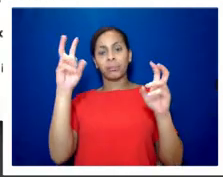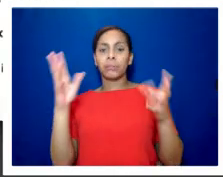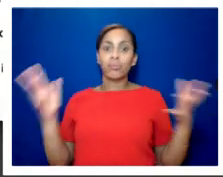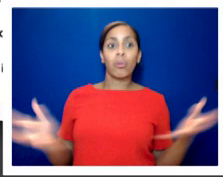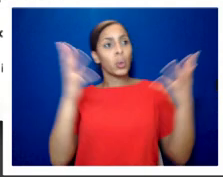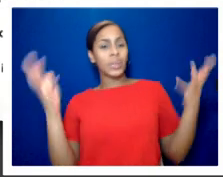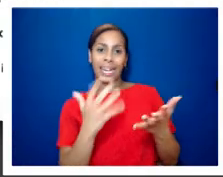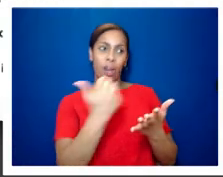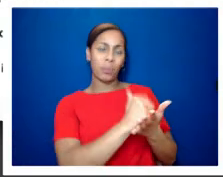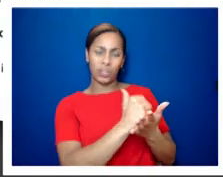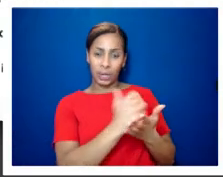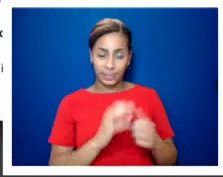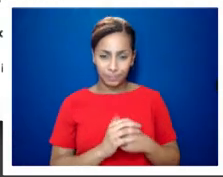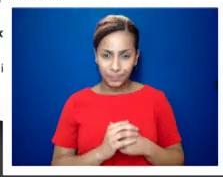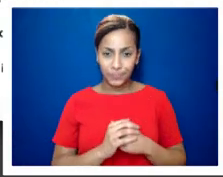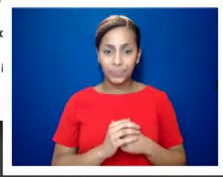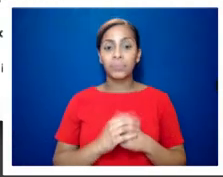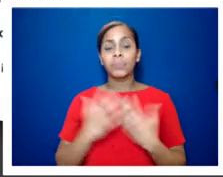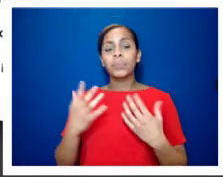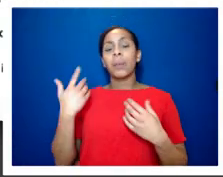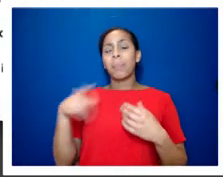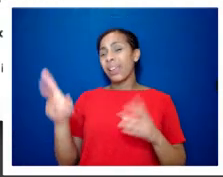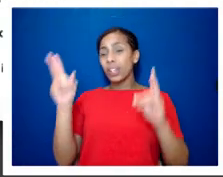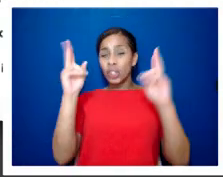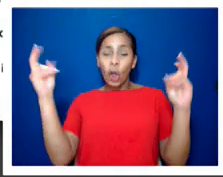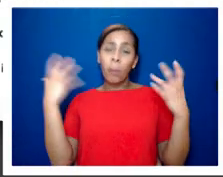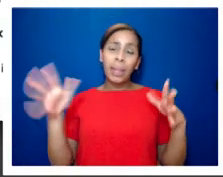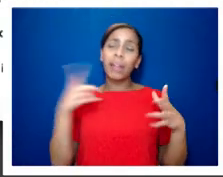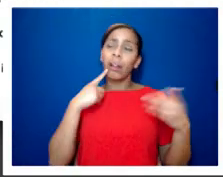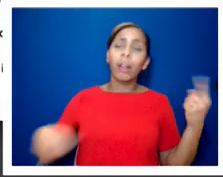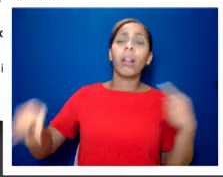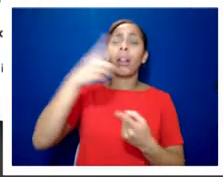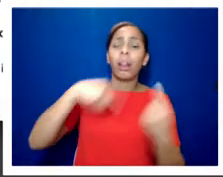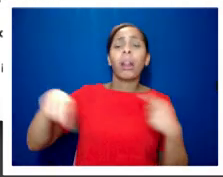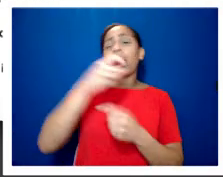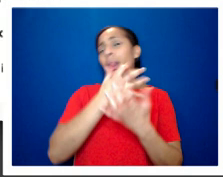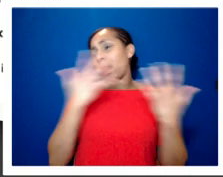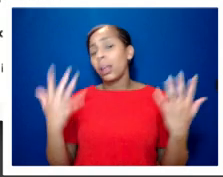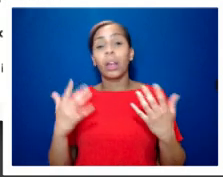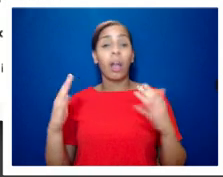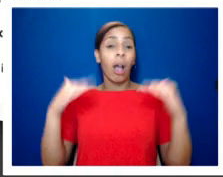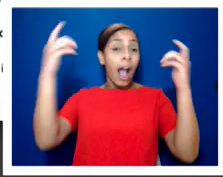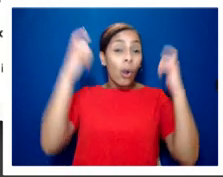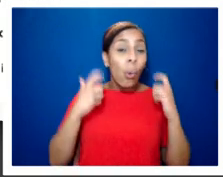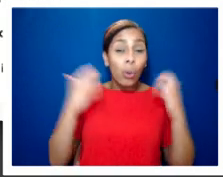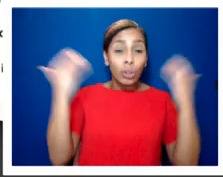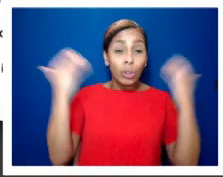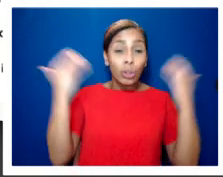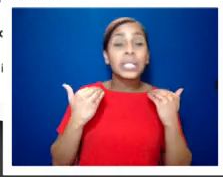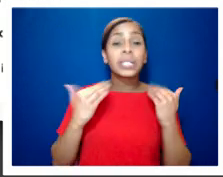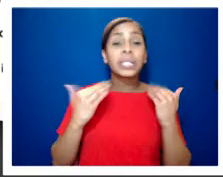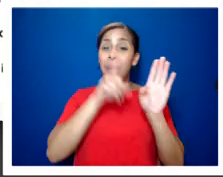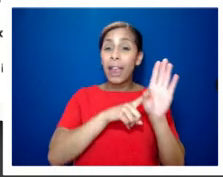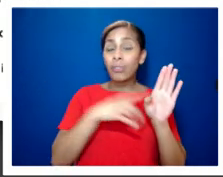around for a bit it got used by high court judges it was quoted by mary whitehouse of the nationwide festival of light